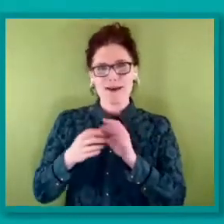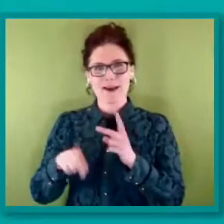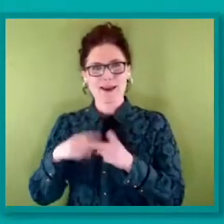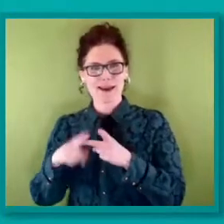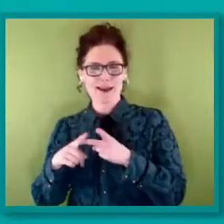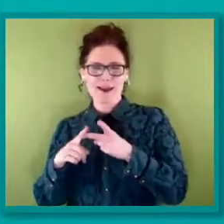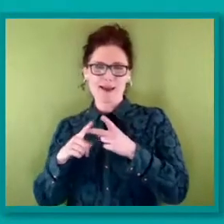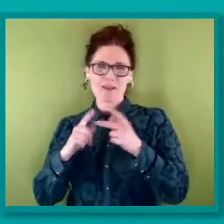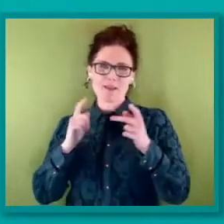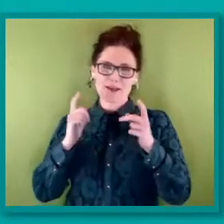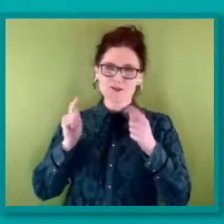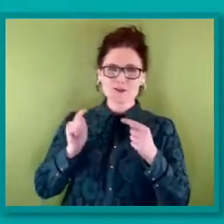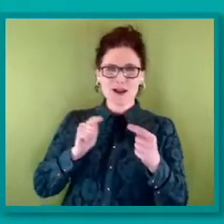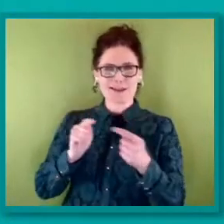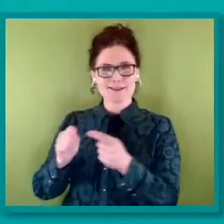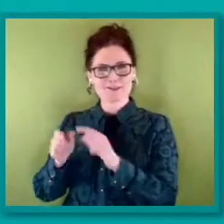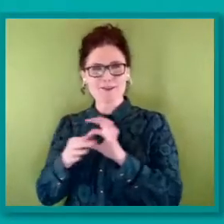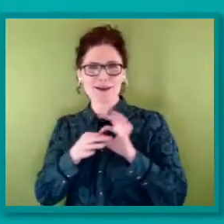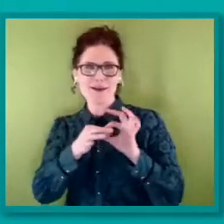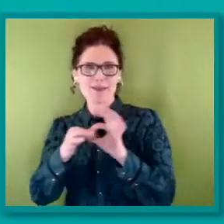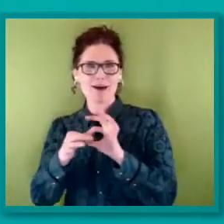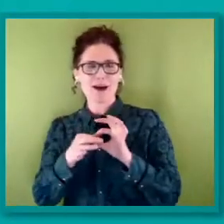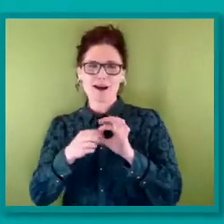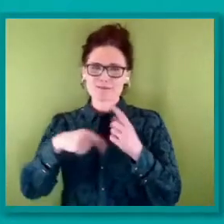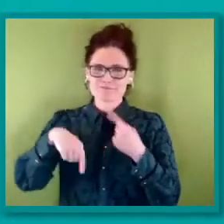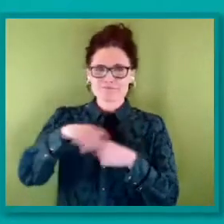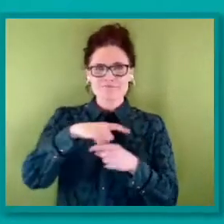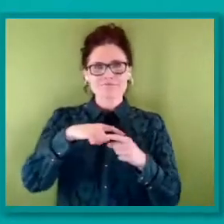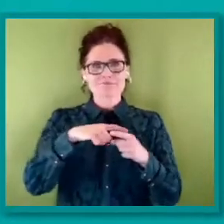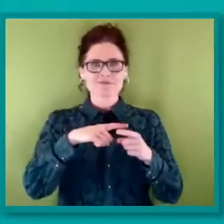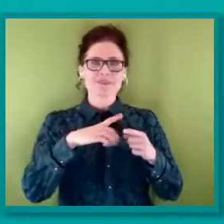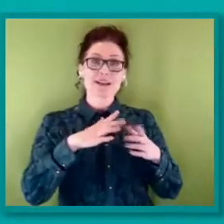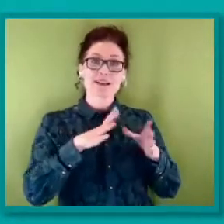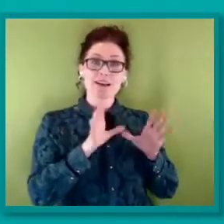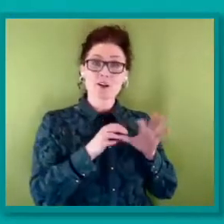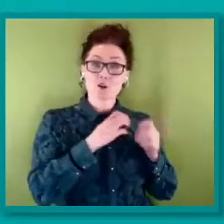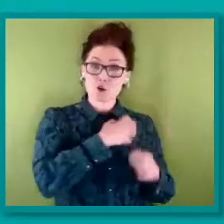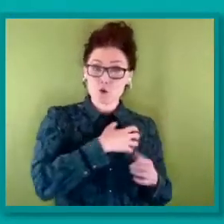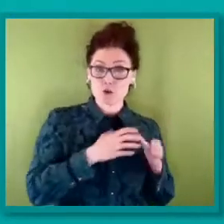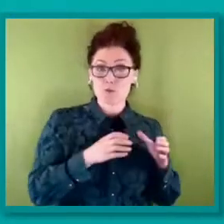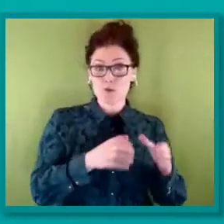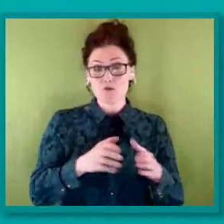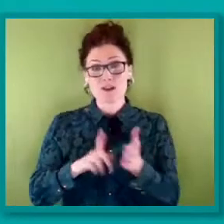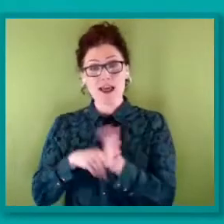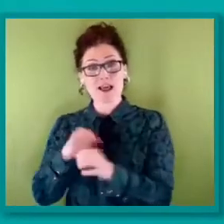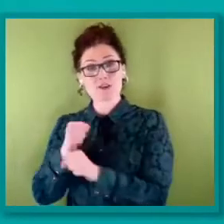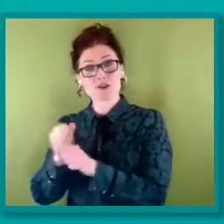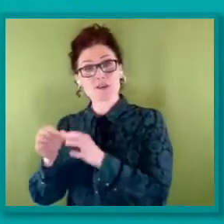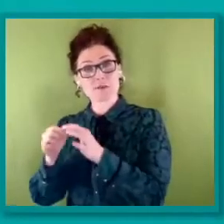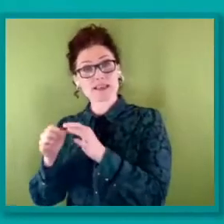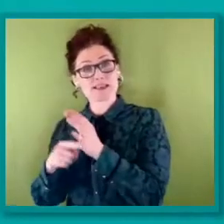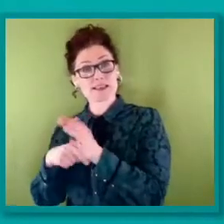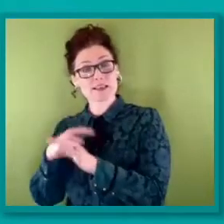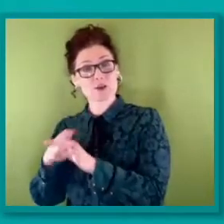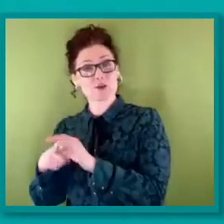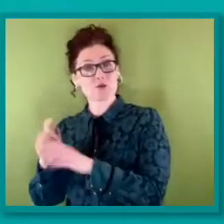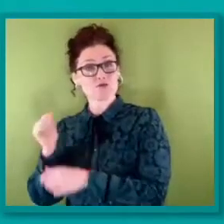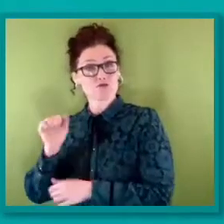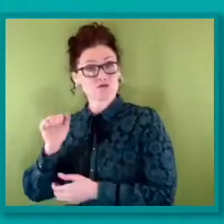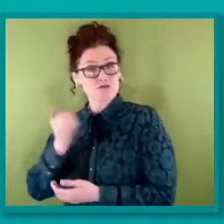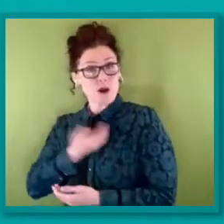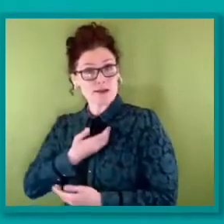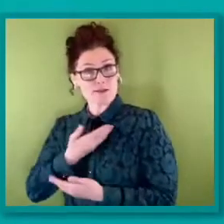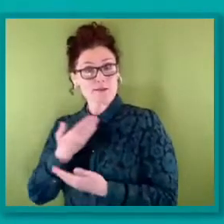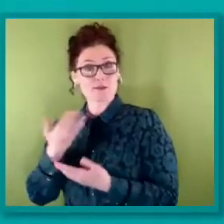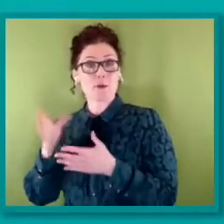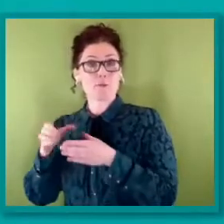partner across the union movement and the LGBTQ rights movement. And we need to make sure our political leaders get ready and lead